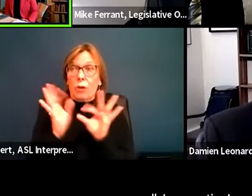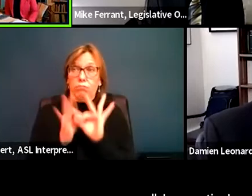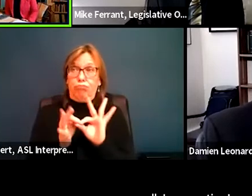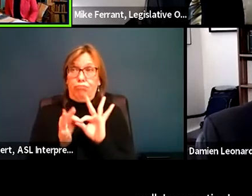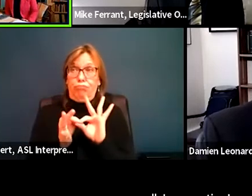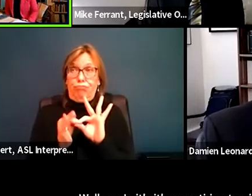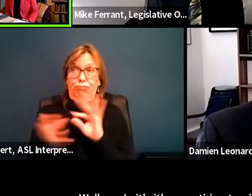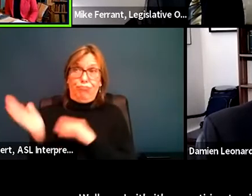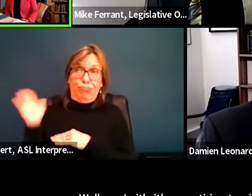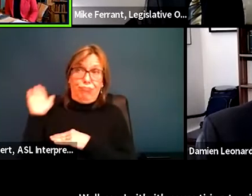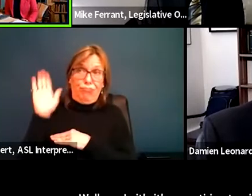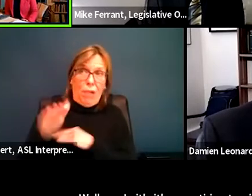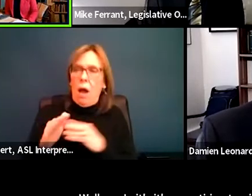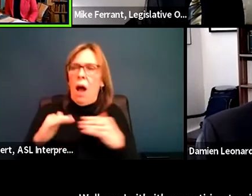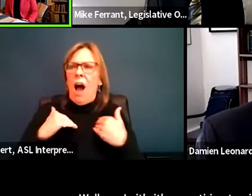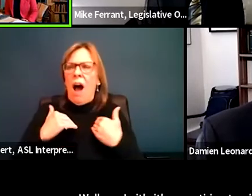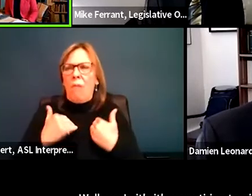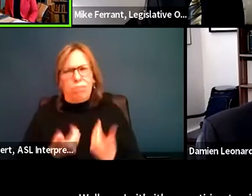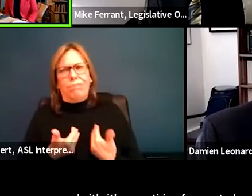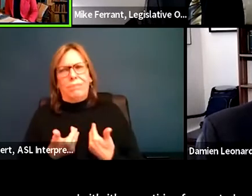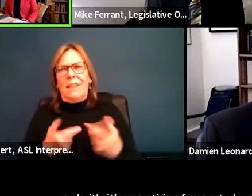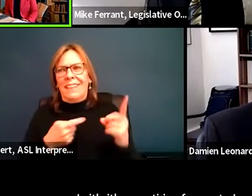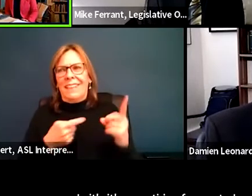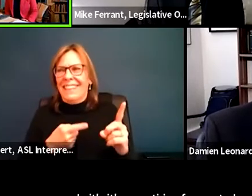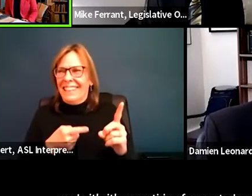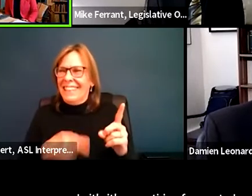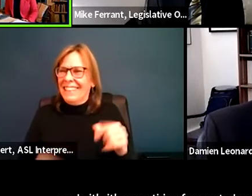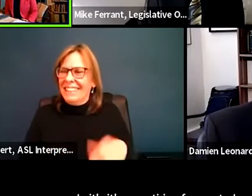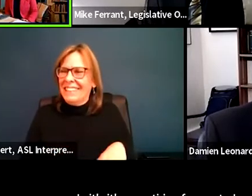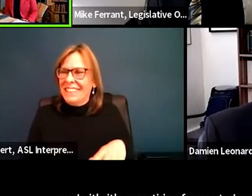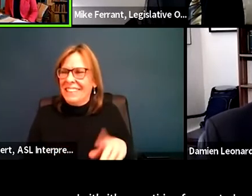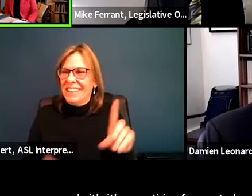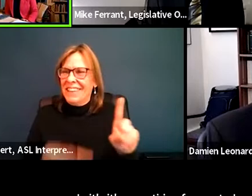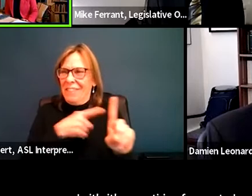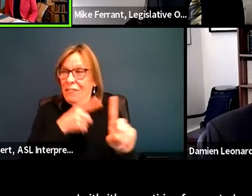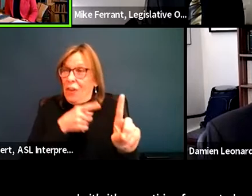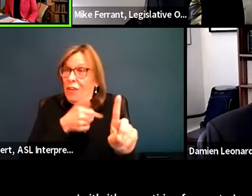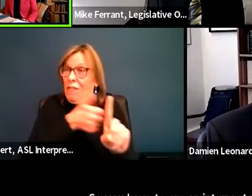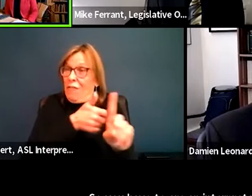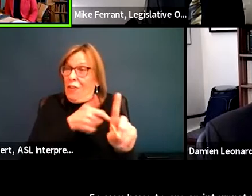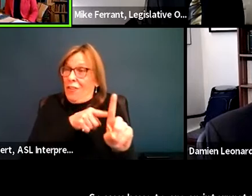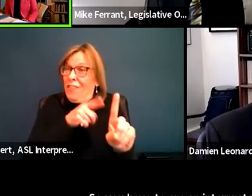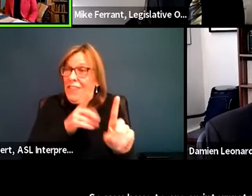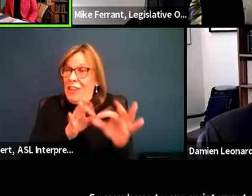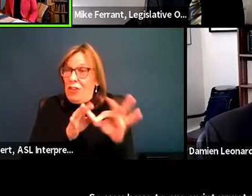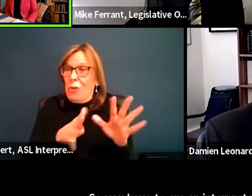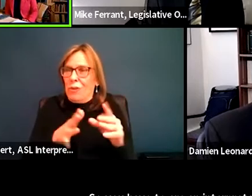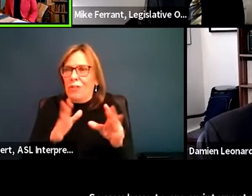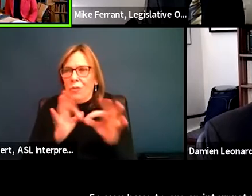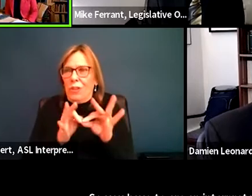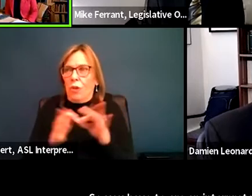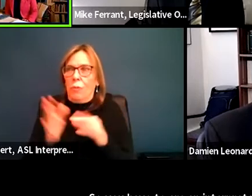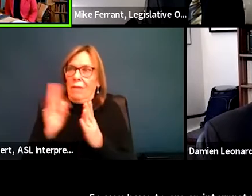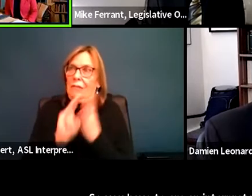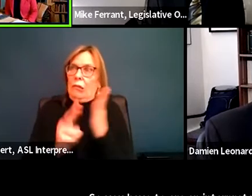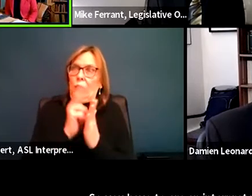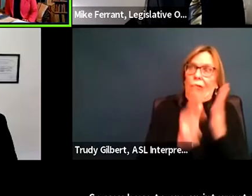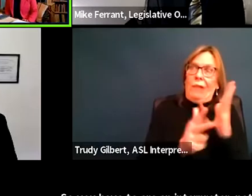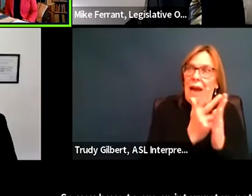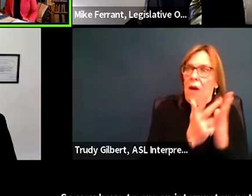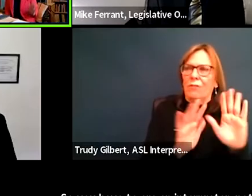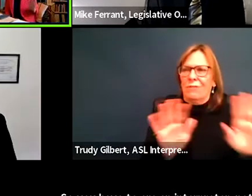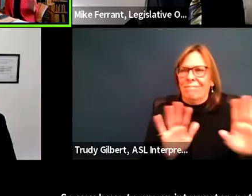translator. So you have to, or an interpreter, not a translator, an interpreter. Um, so